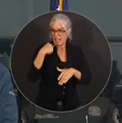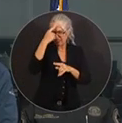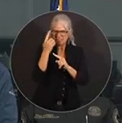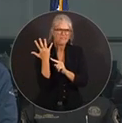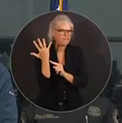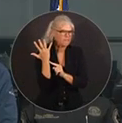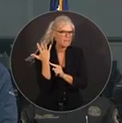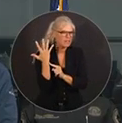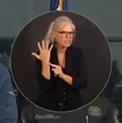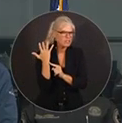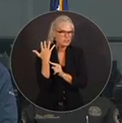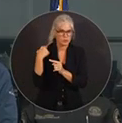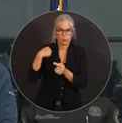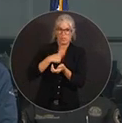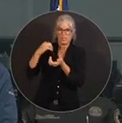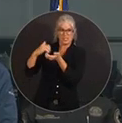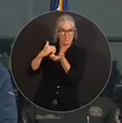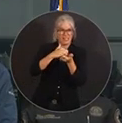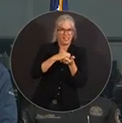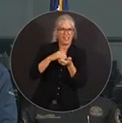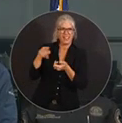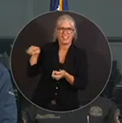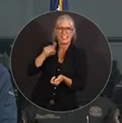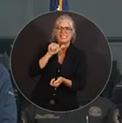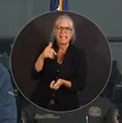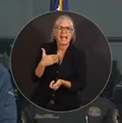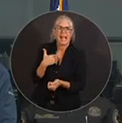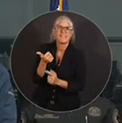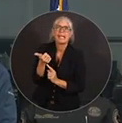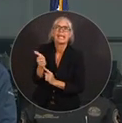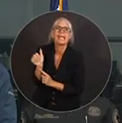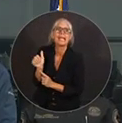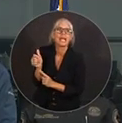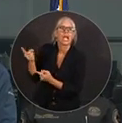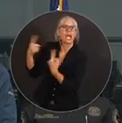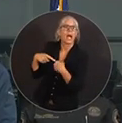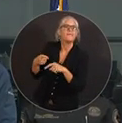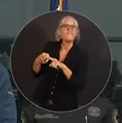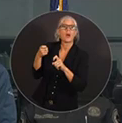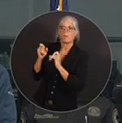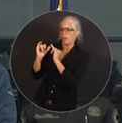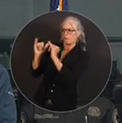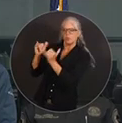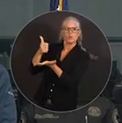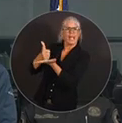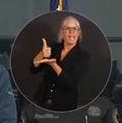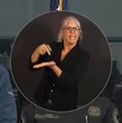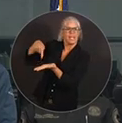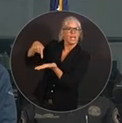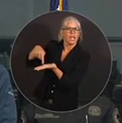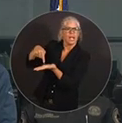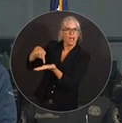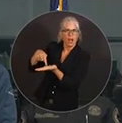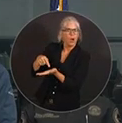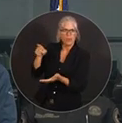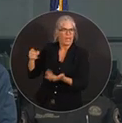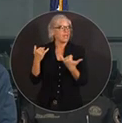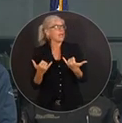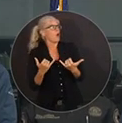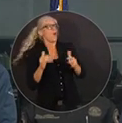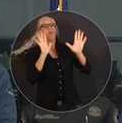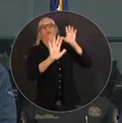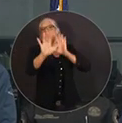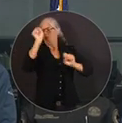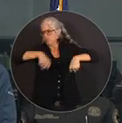anybody that would come in for mutual aid. So they've really stepped up and done a good job. And obviously, FP&L has got a lot of